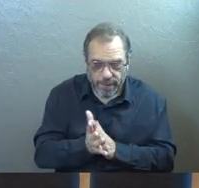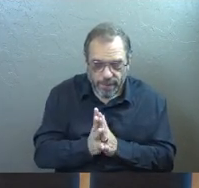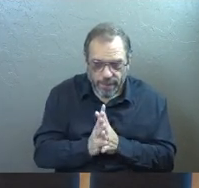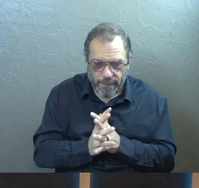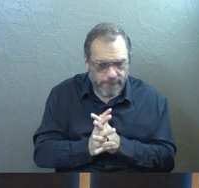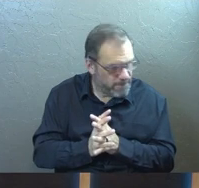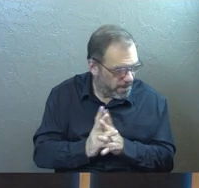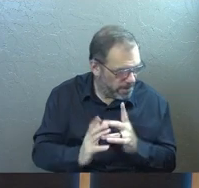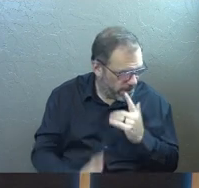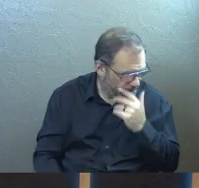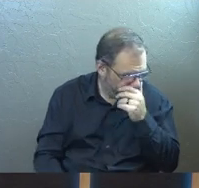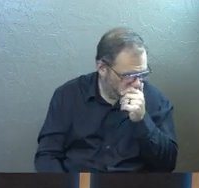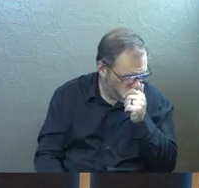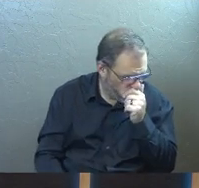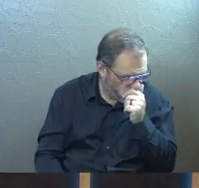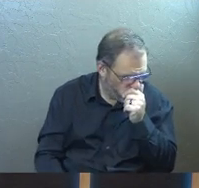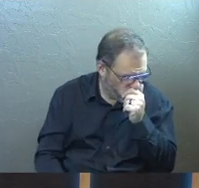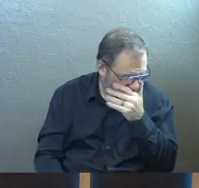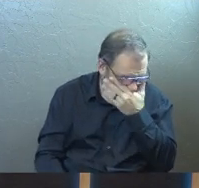how to say this?